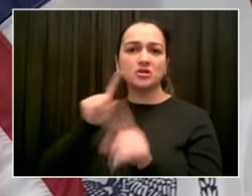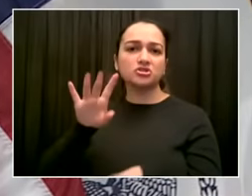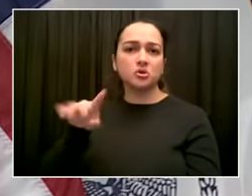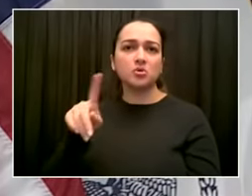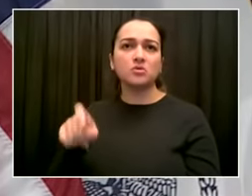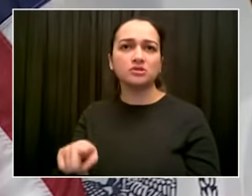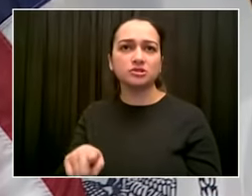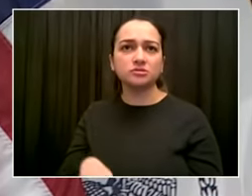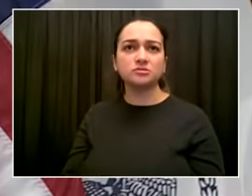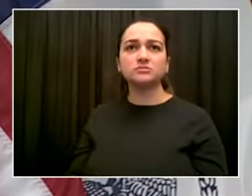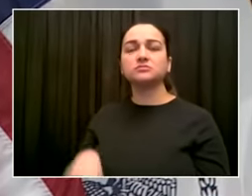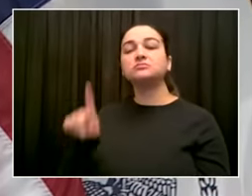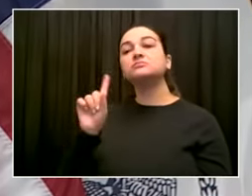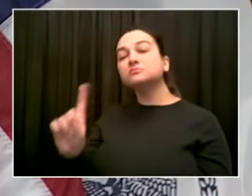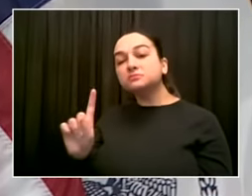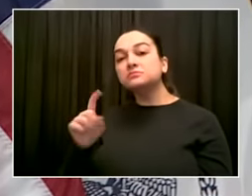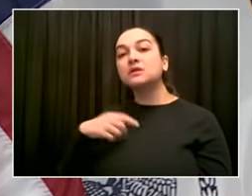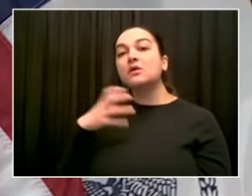Matt, that we're focused on,